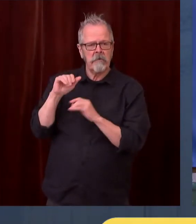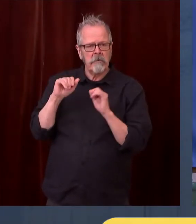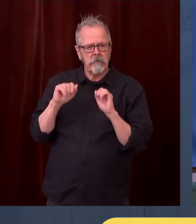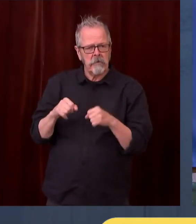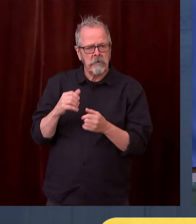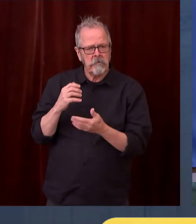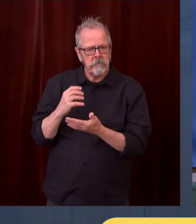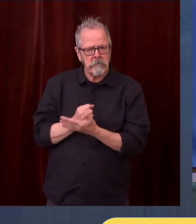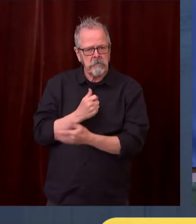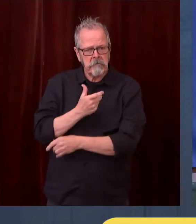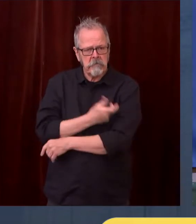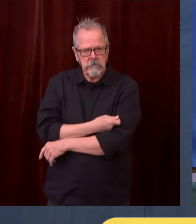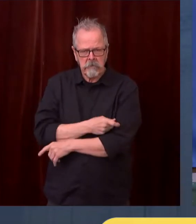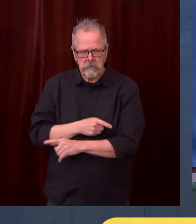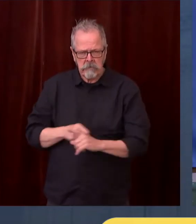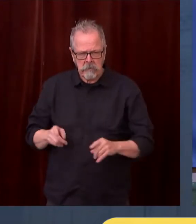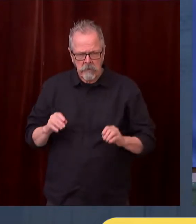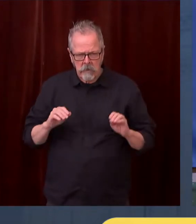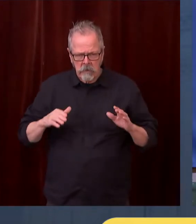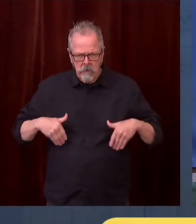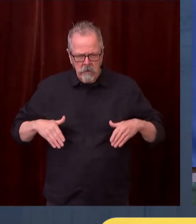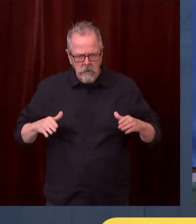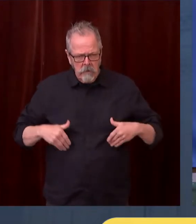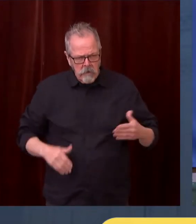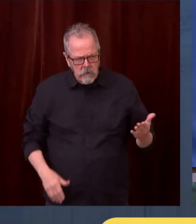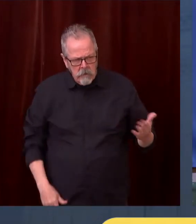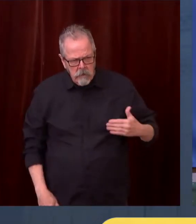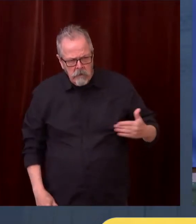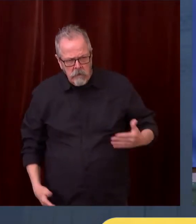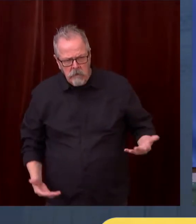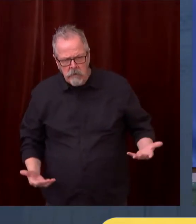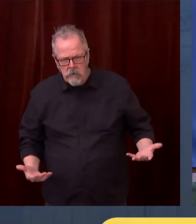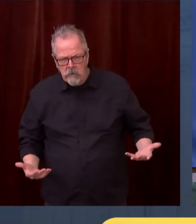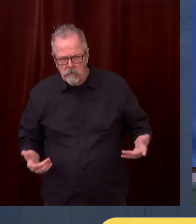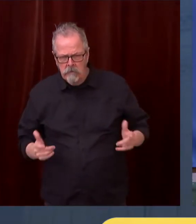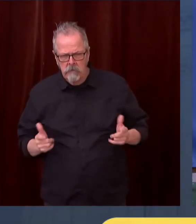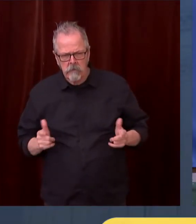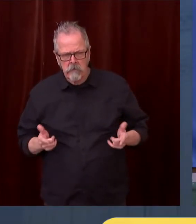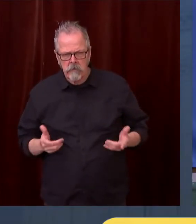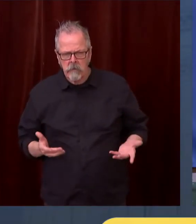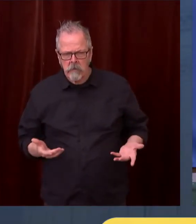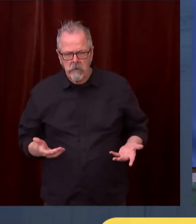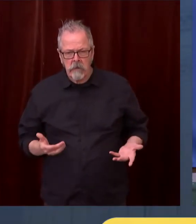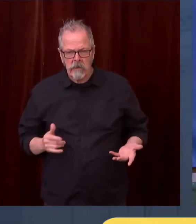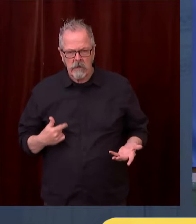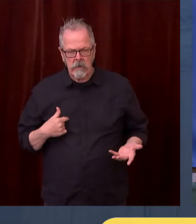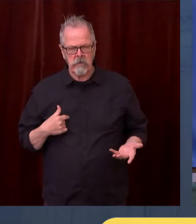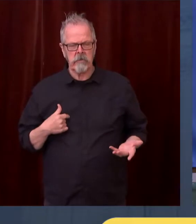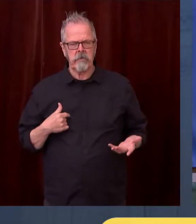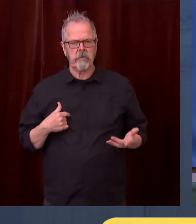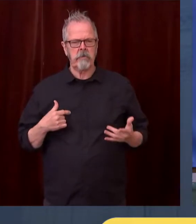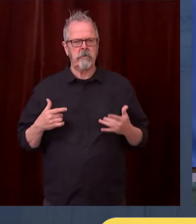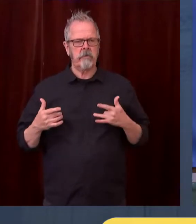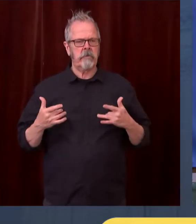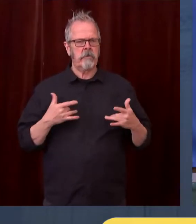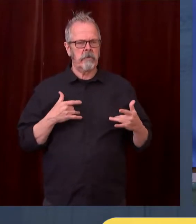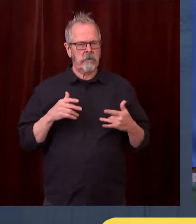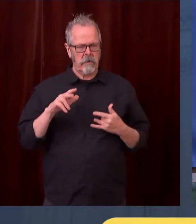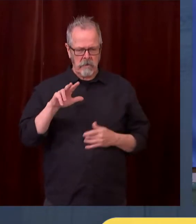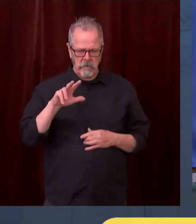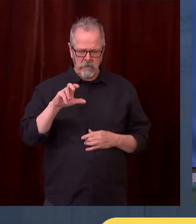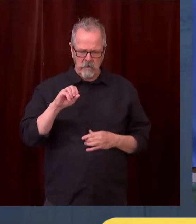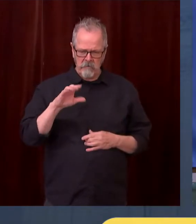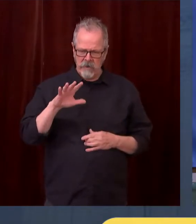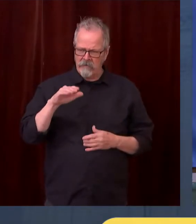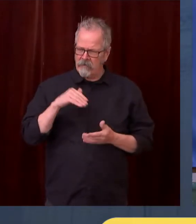because as long as we have thousands of senior citizens unvaccinated, unfortunately, we are going to continue to